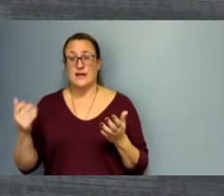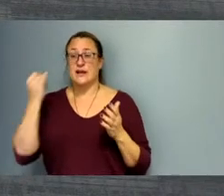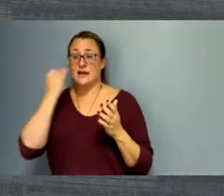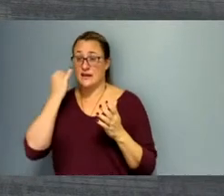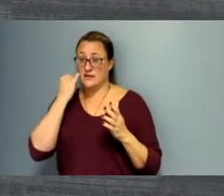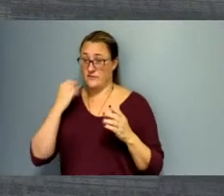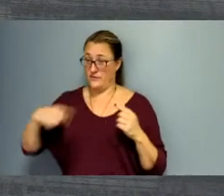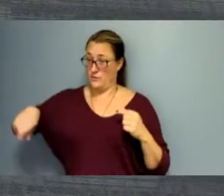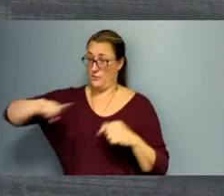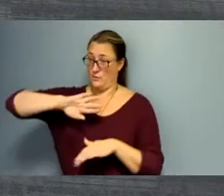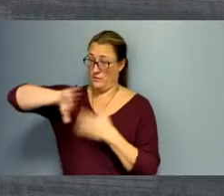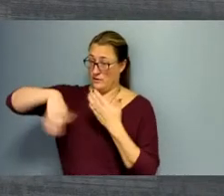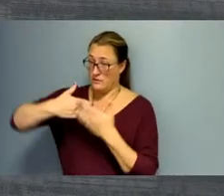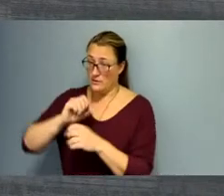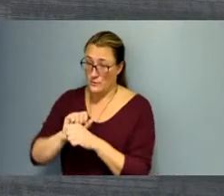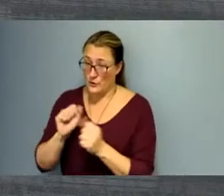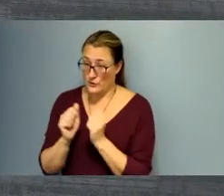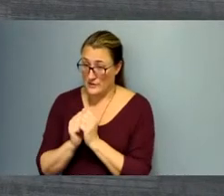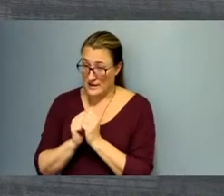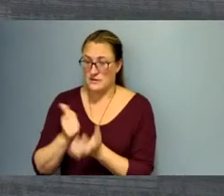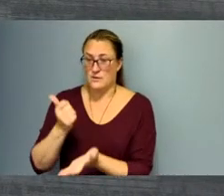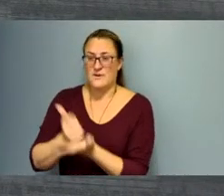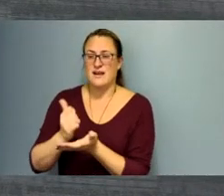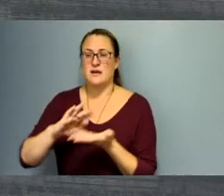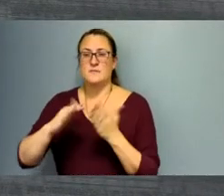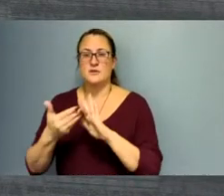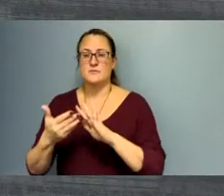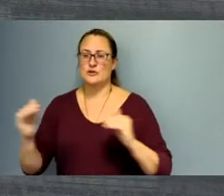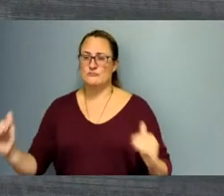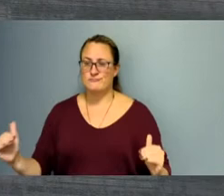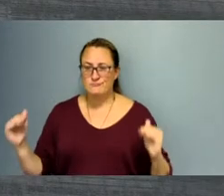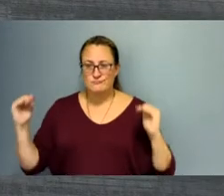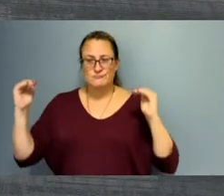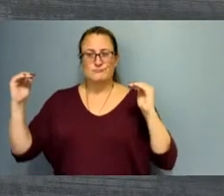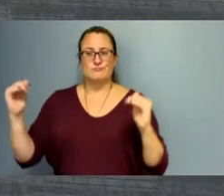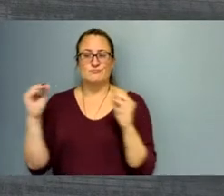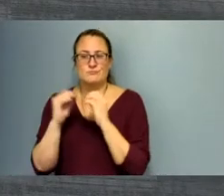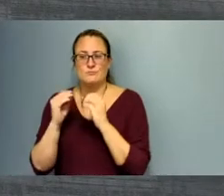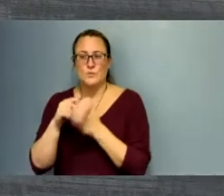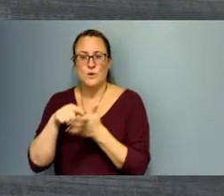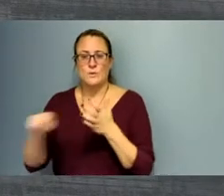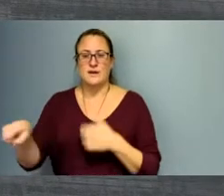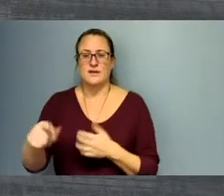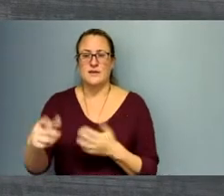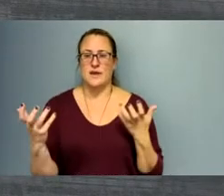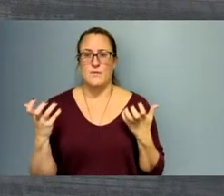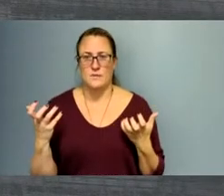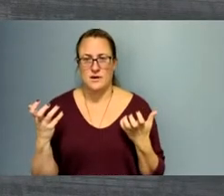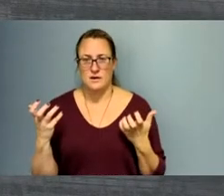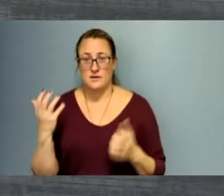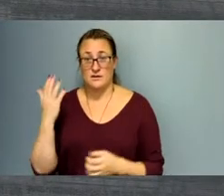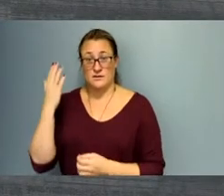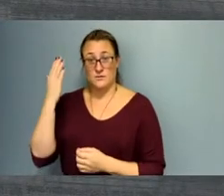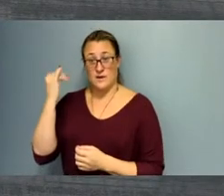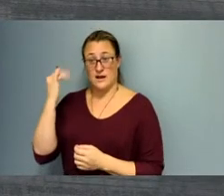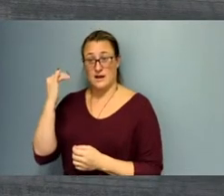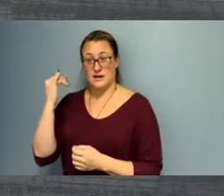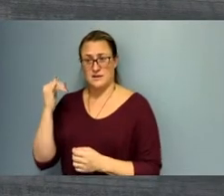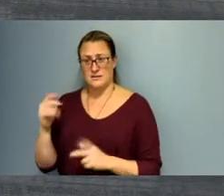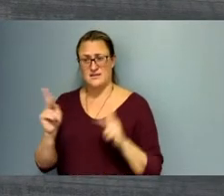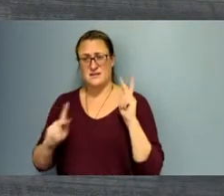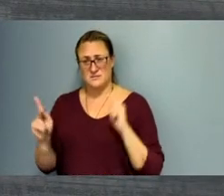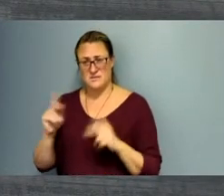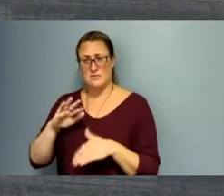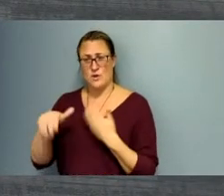people to where they want to be. Because the honest thing is, is that folks want a better